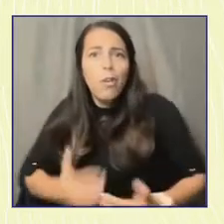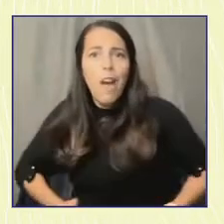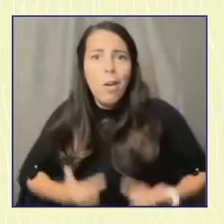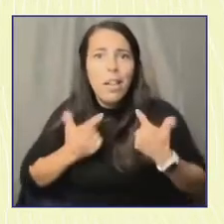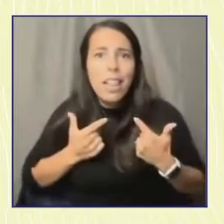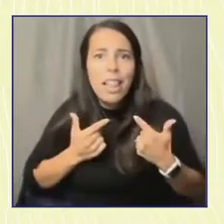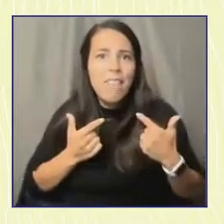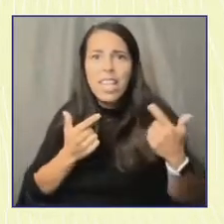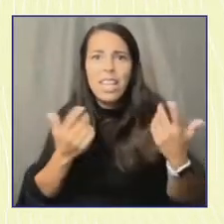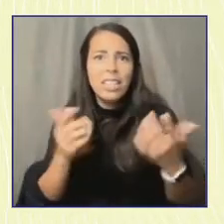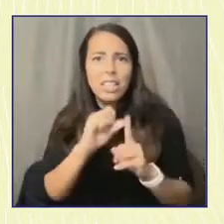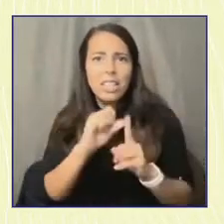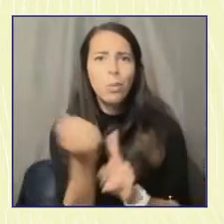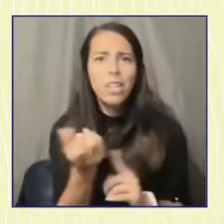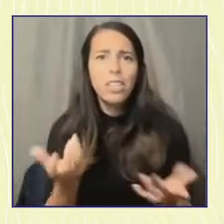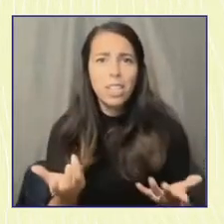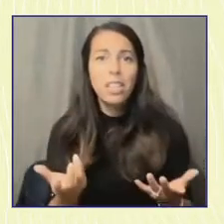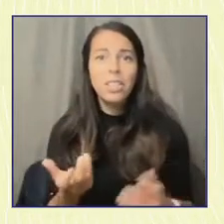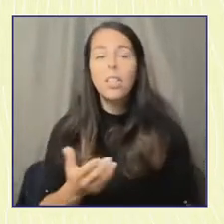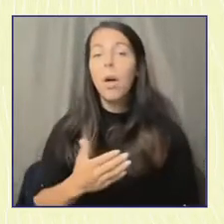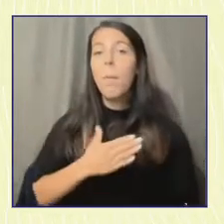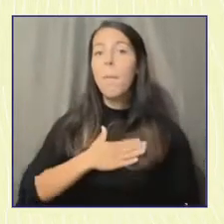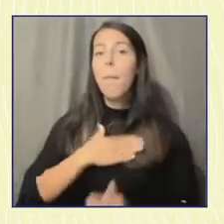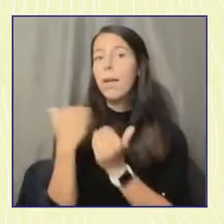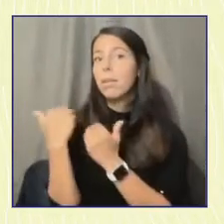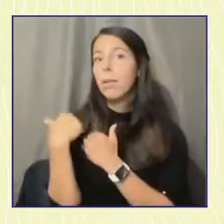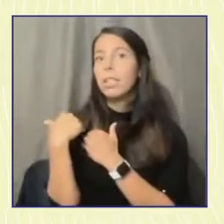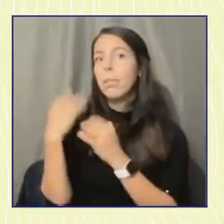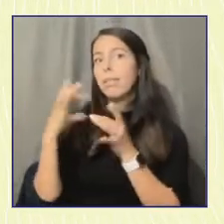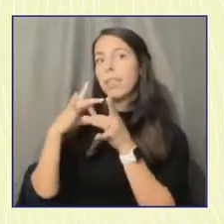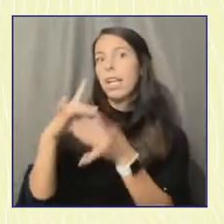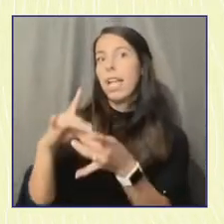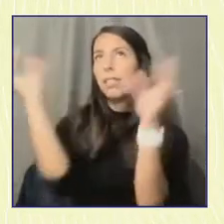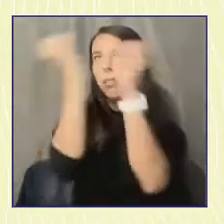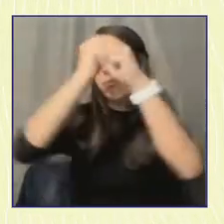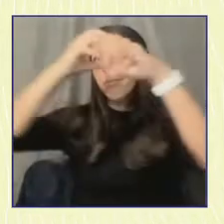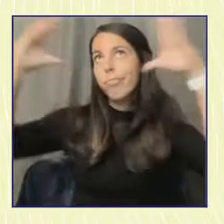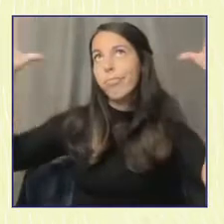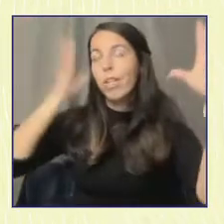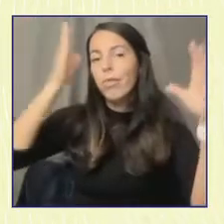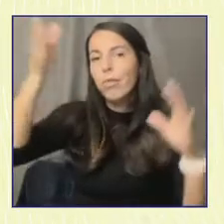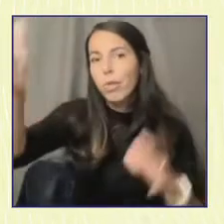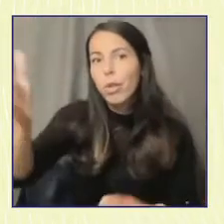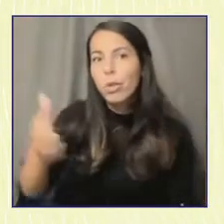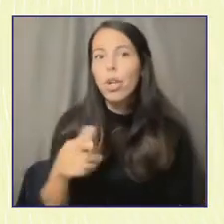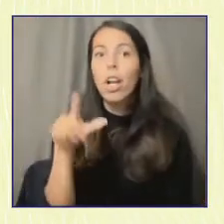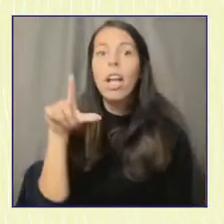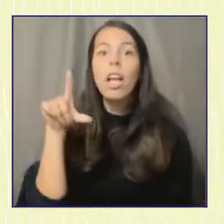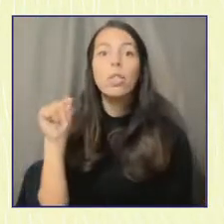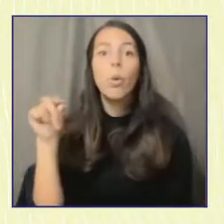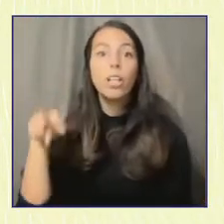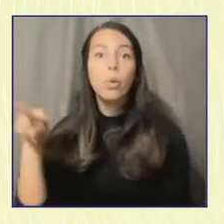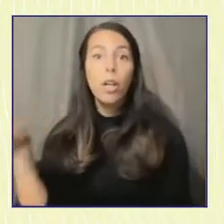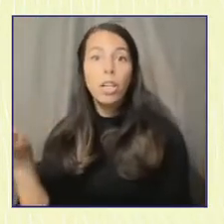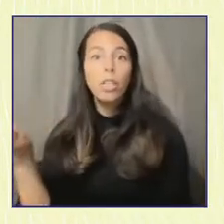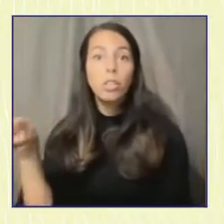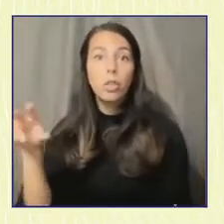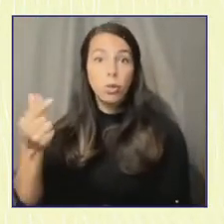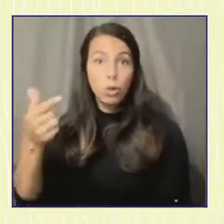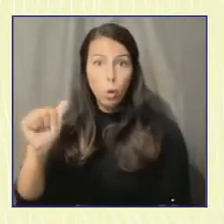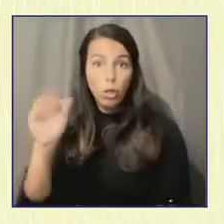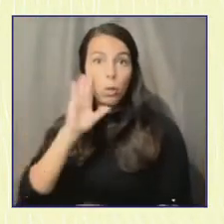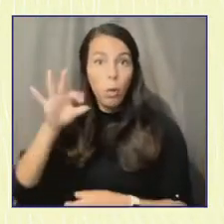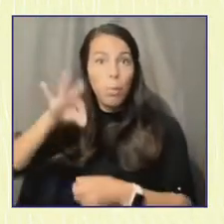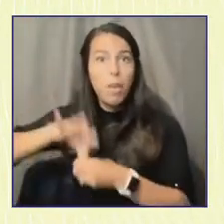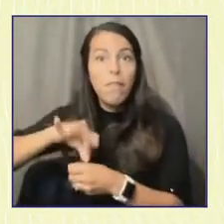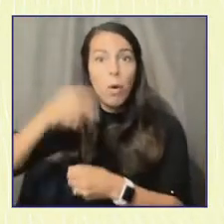bigger picture. To let them know that in 2022, Georgians will be voting for hundreds of state legislators who have the power